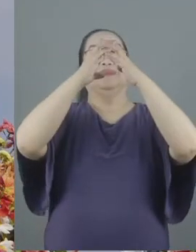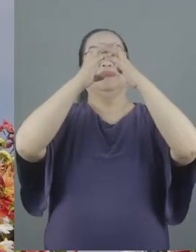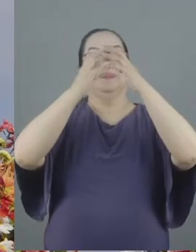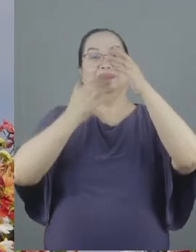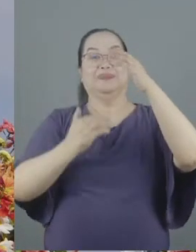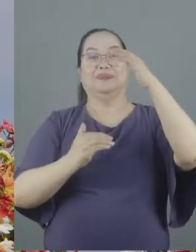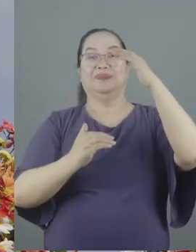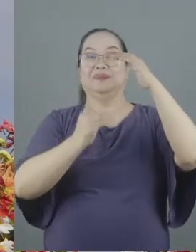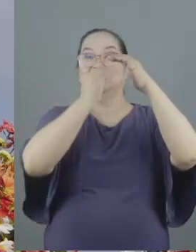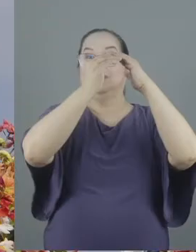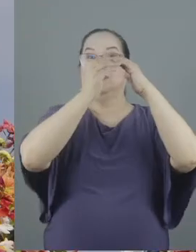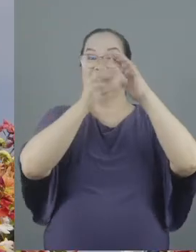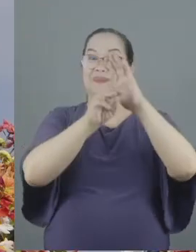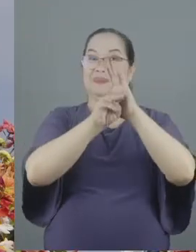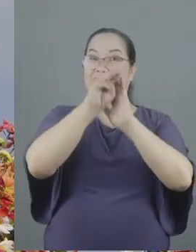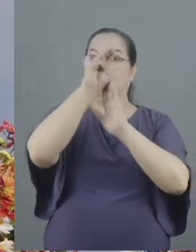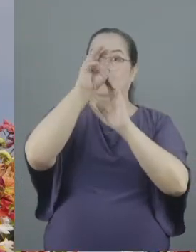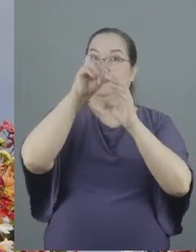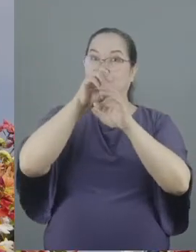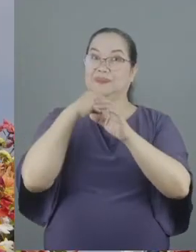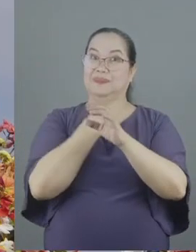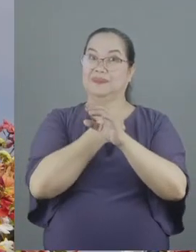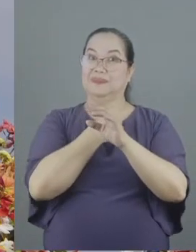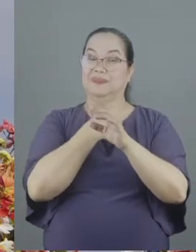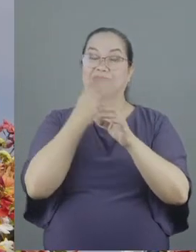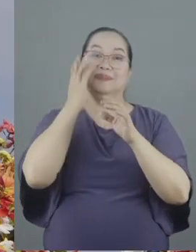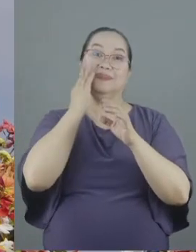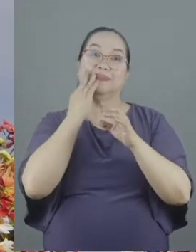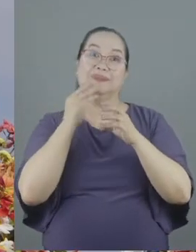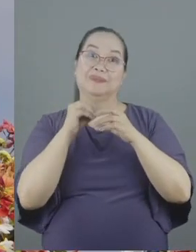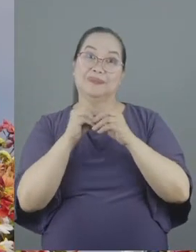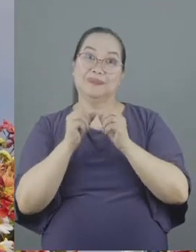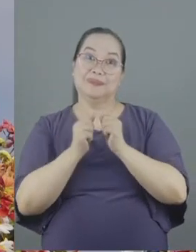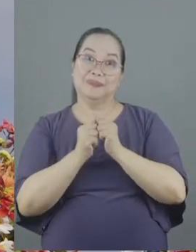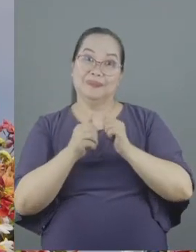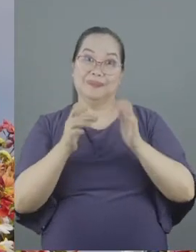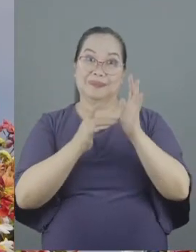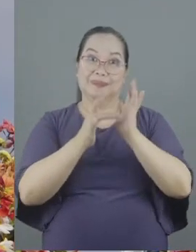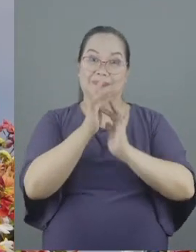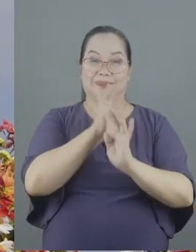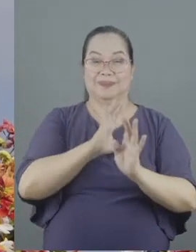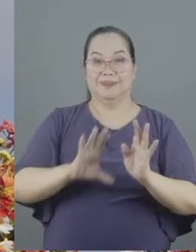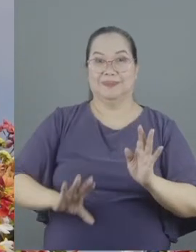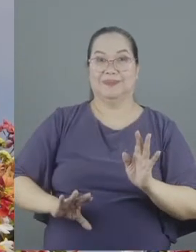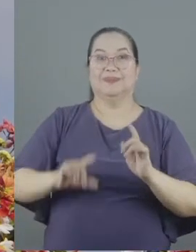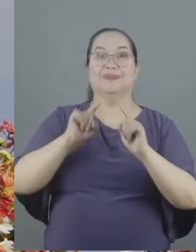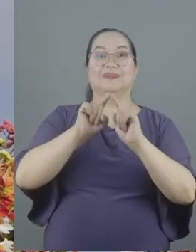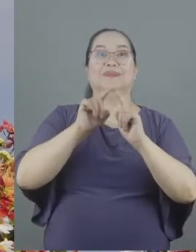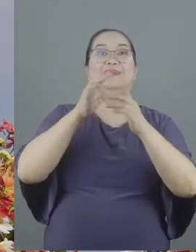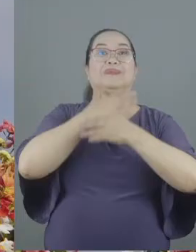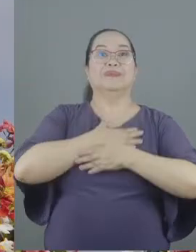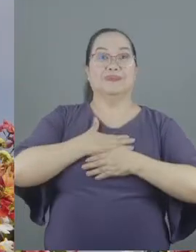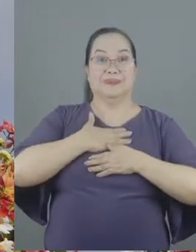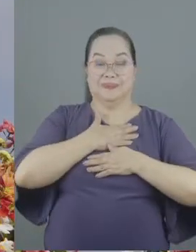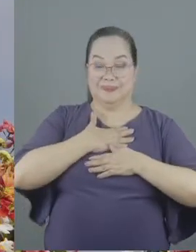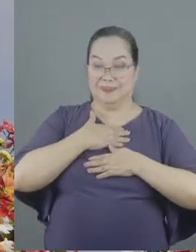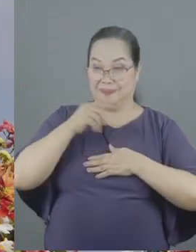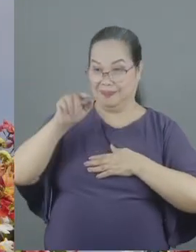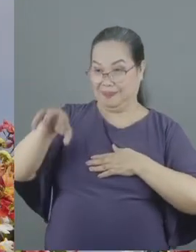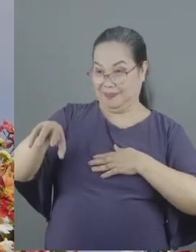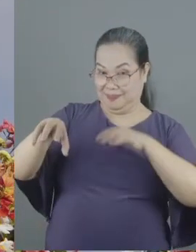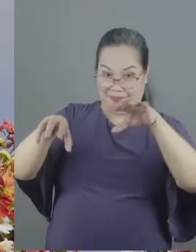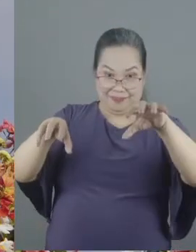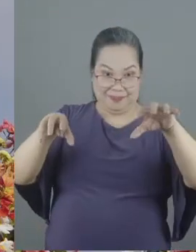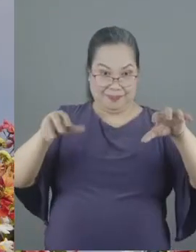maturity in our walk with Christ that's the to please our neighbor for his good